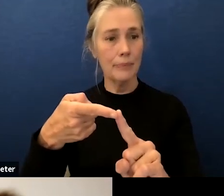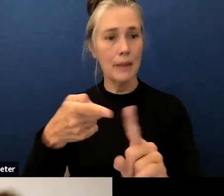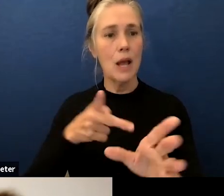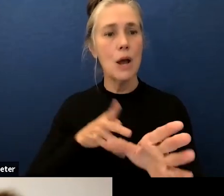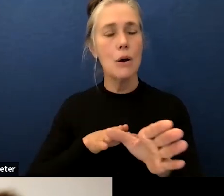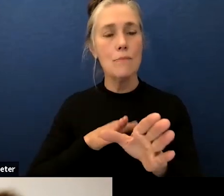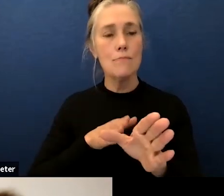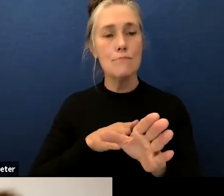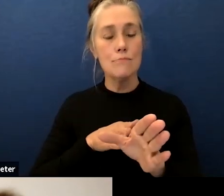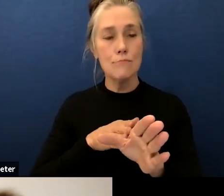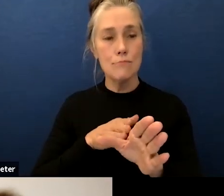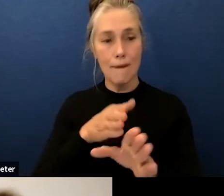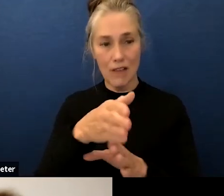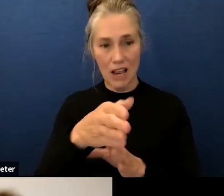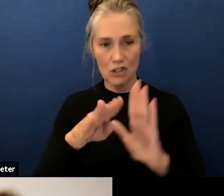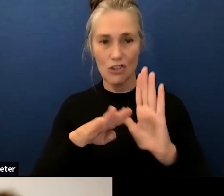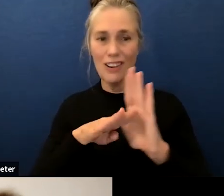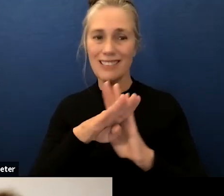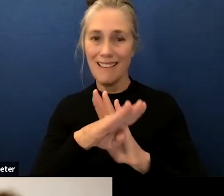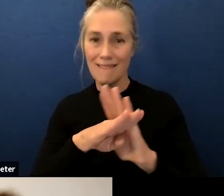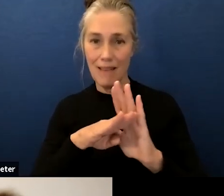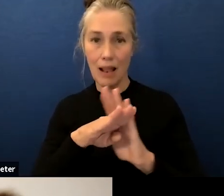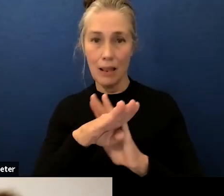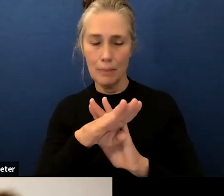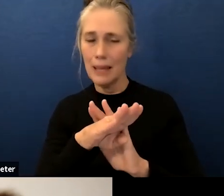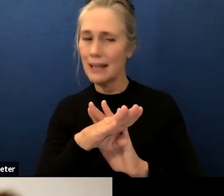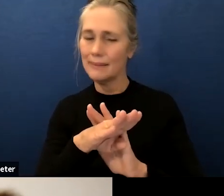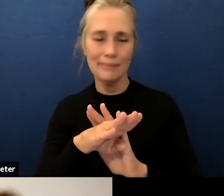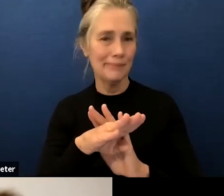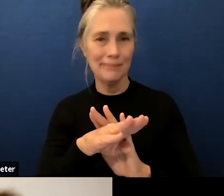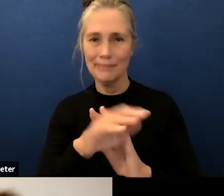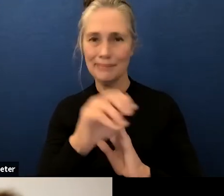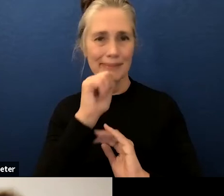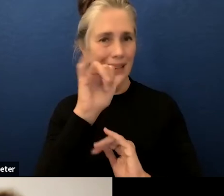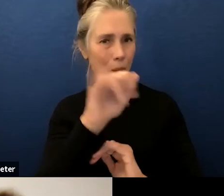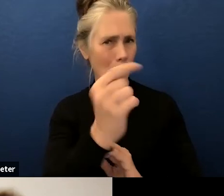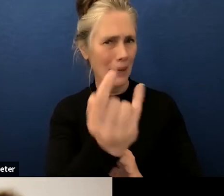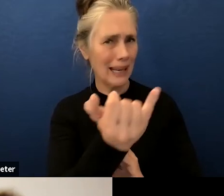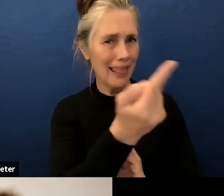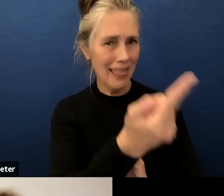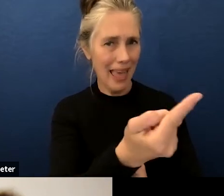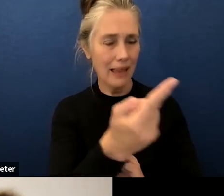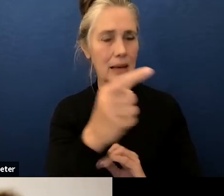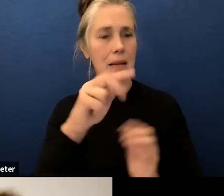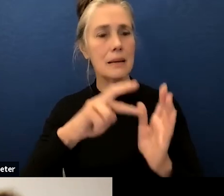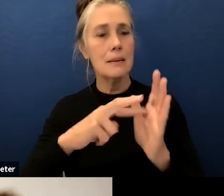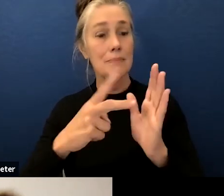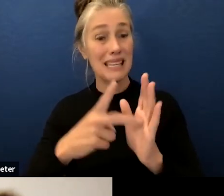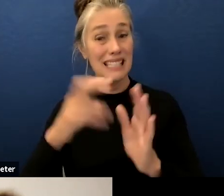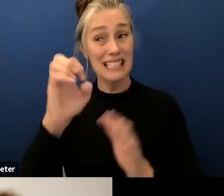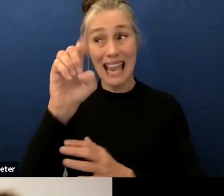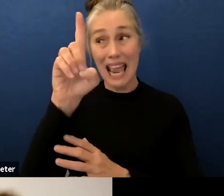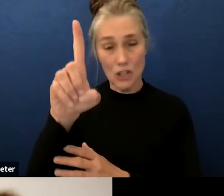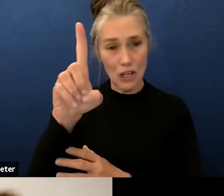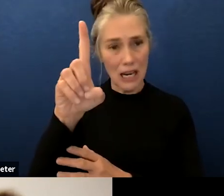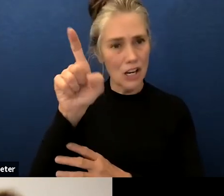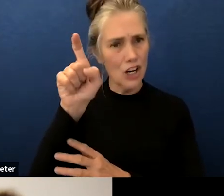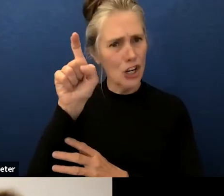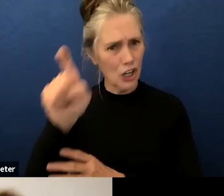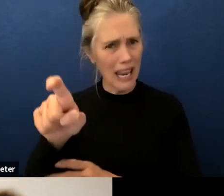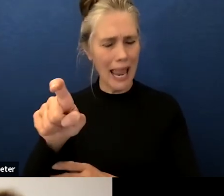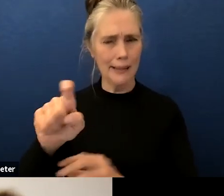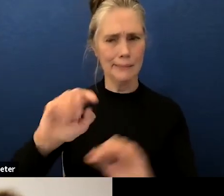development but it's really more it's it's professional development so that our our educators can distinguish